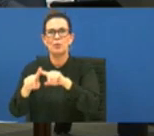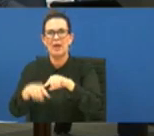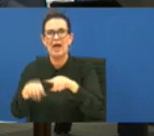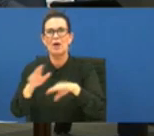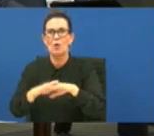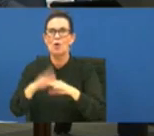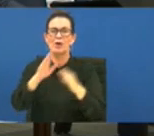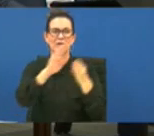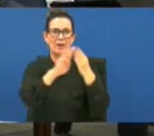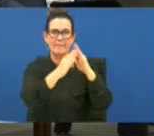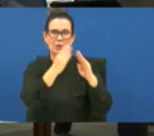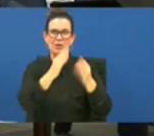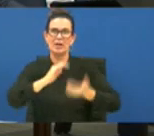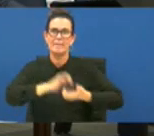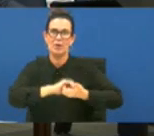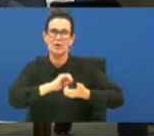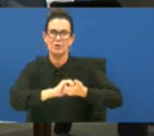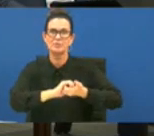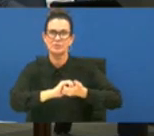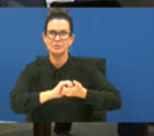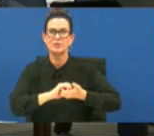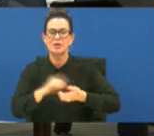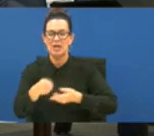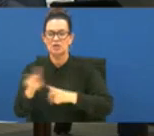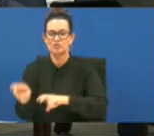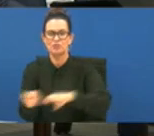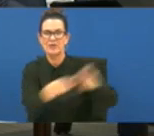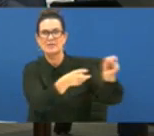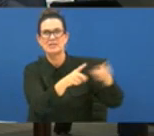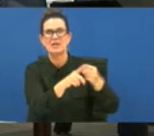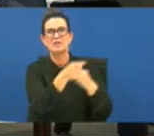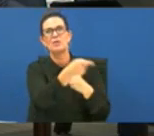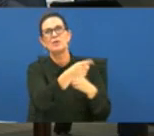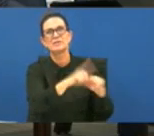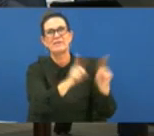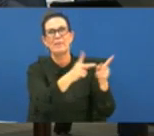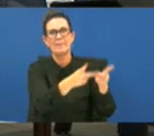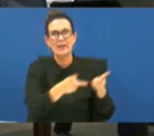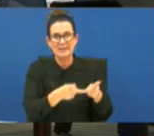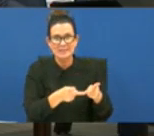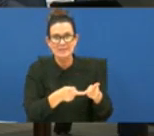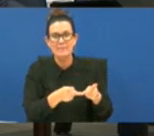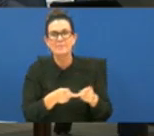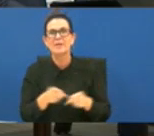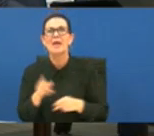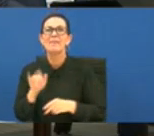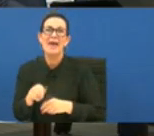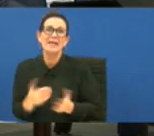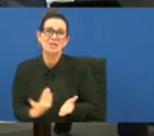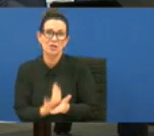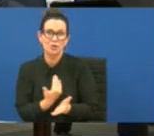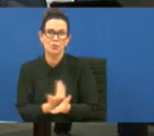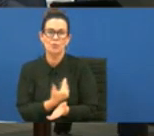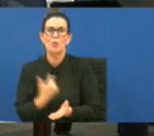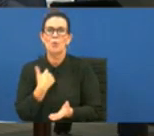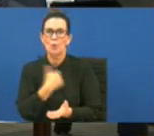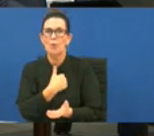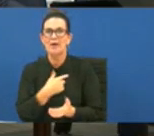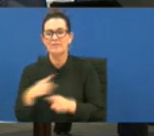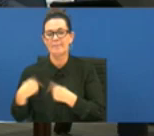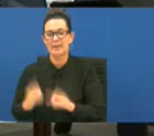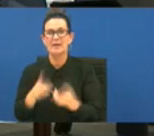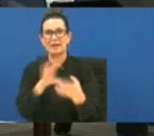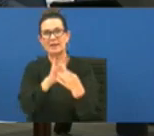community partners and but that isn't anything that is new um we have been connecting individuals to community